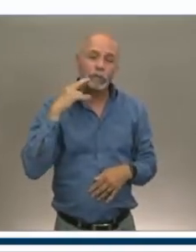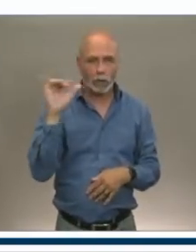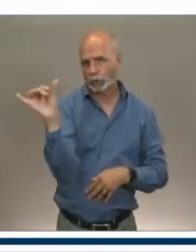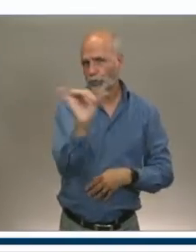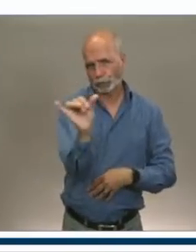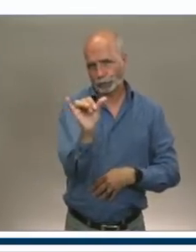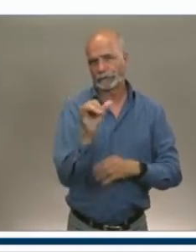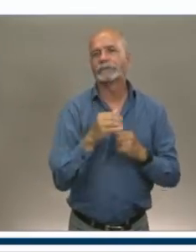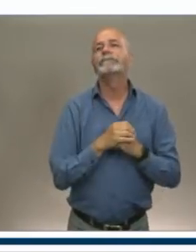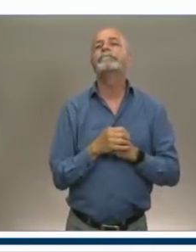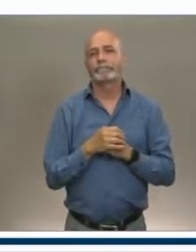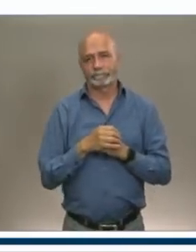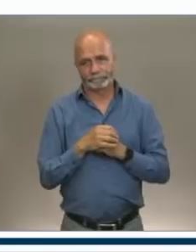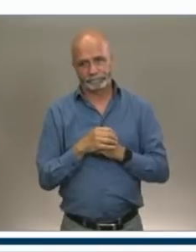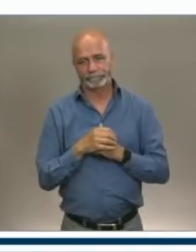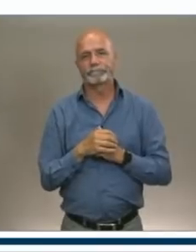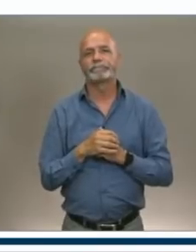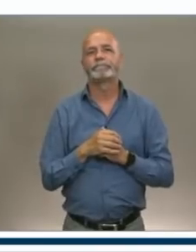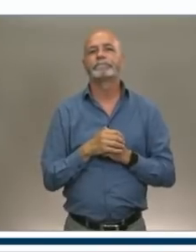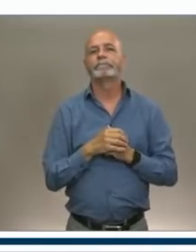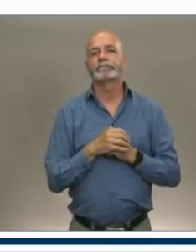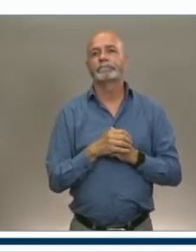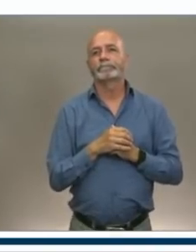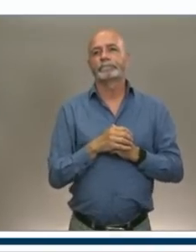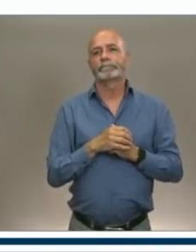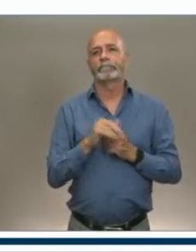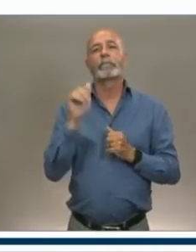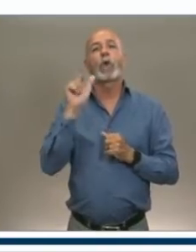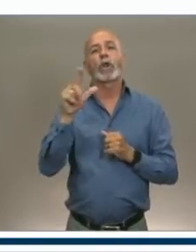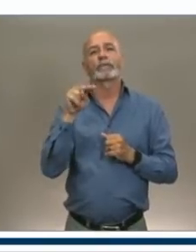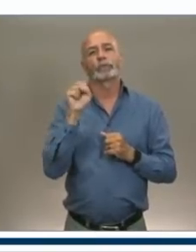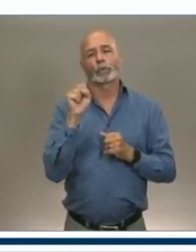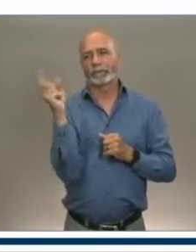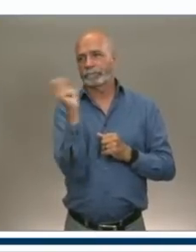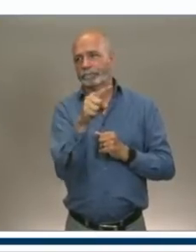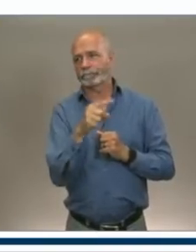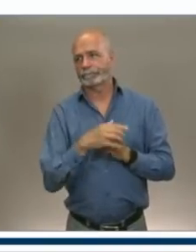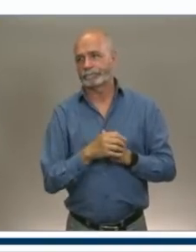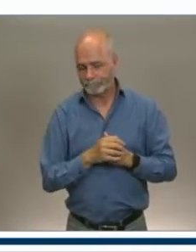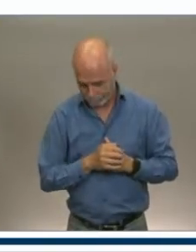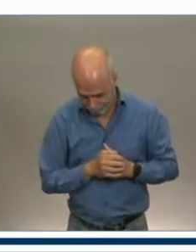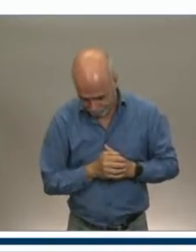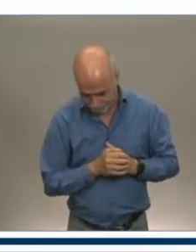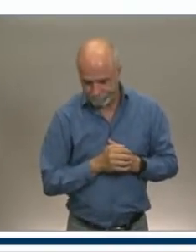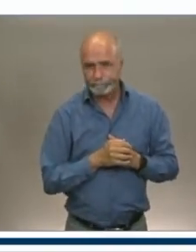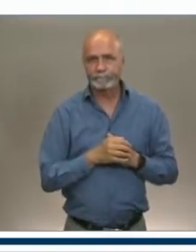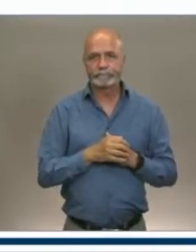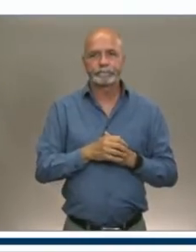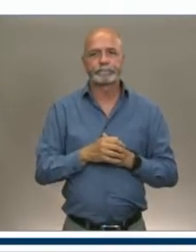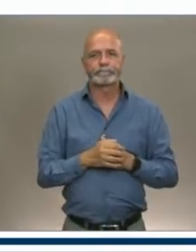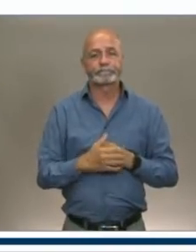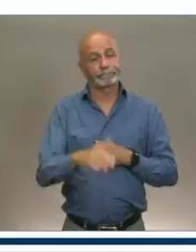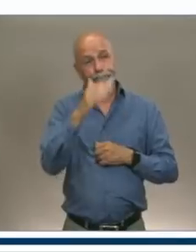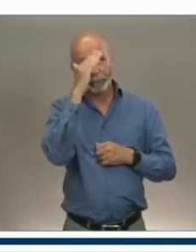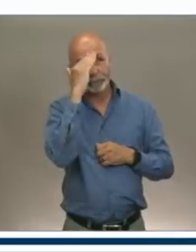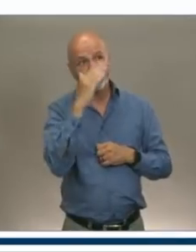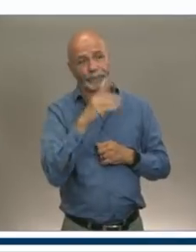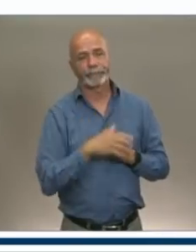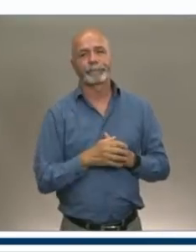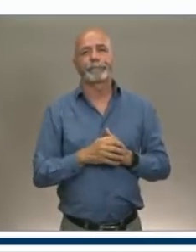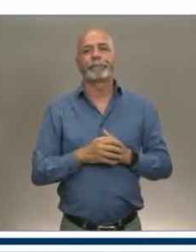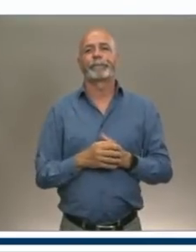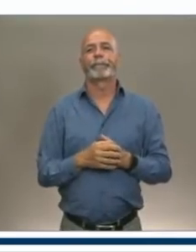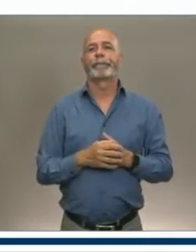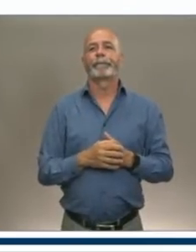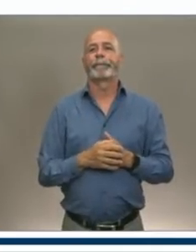The next question will go to Paul Bacon from All Nova Scotia. Hello, Minister. Does running